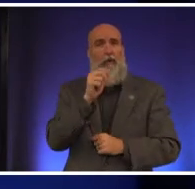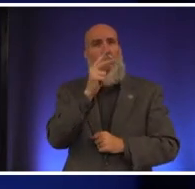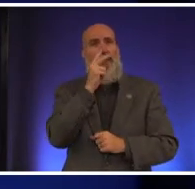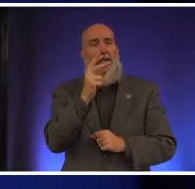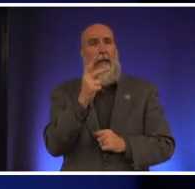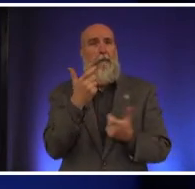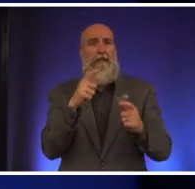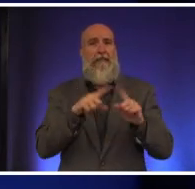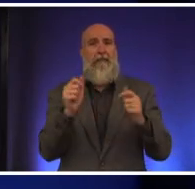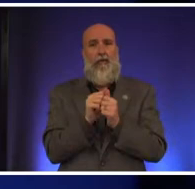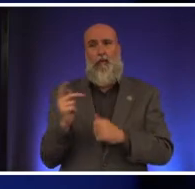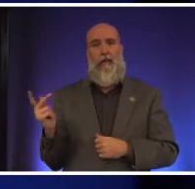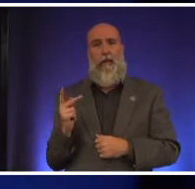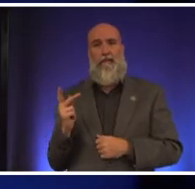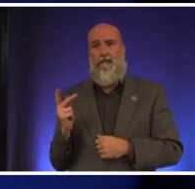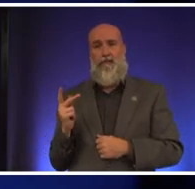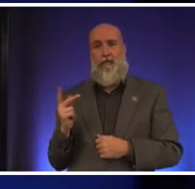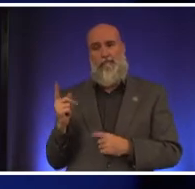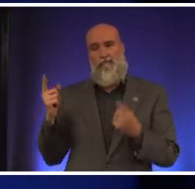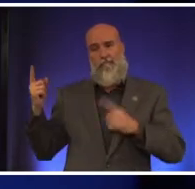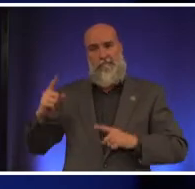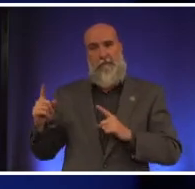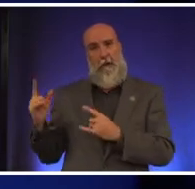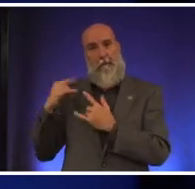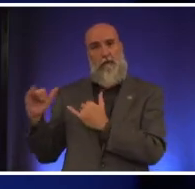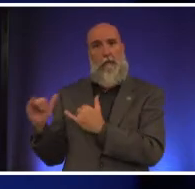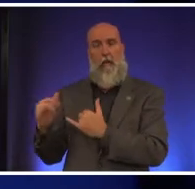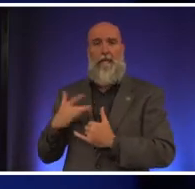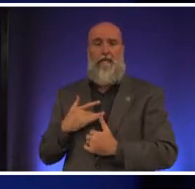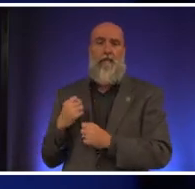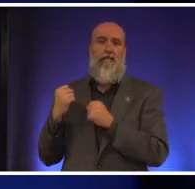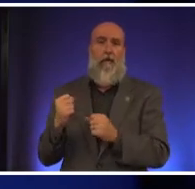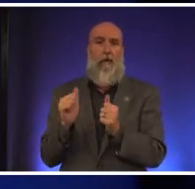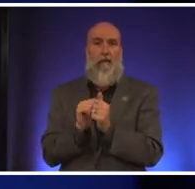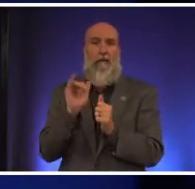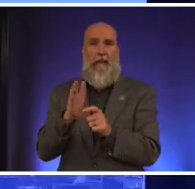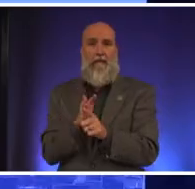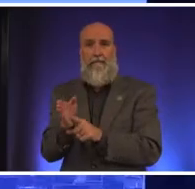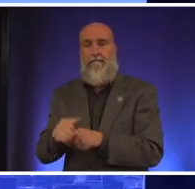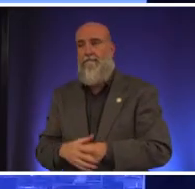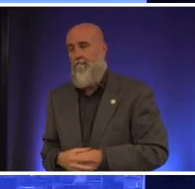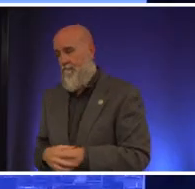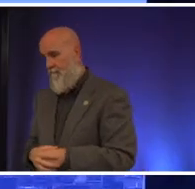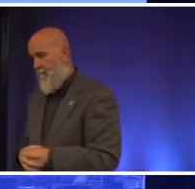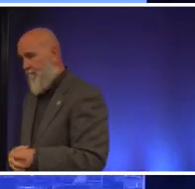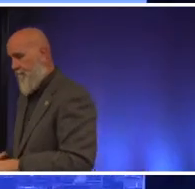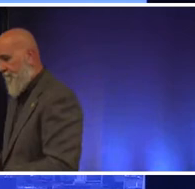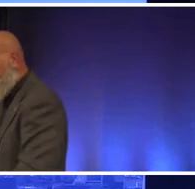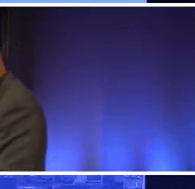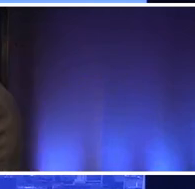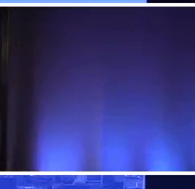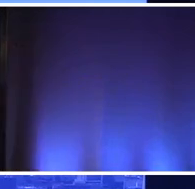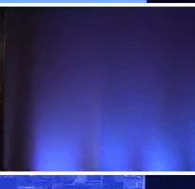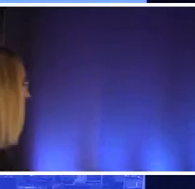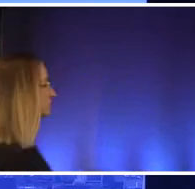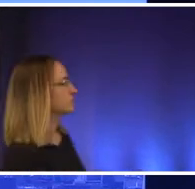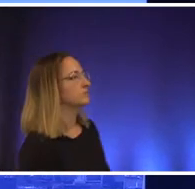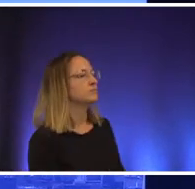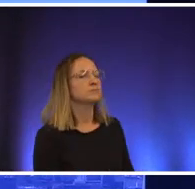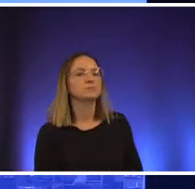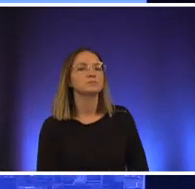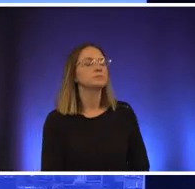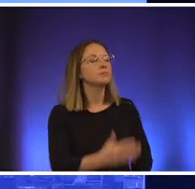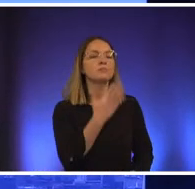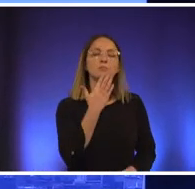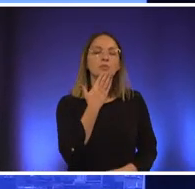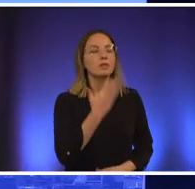difference between the two candidates uh because we both feel strongly in that regard thank both of you we'll have to move on for the essence of time now the